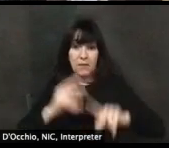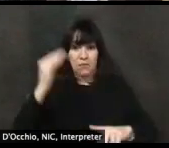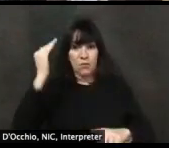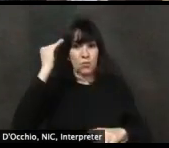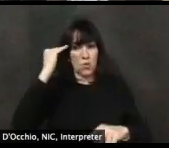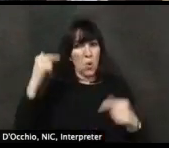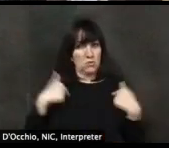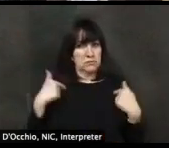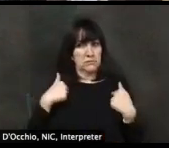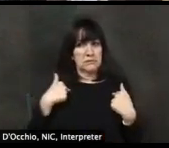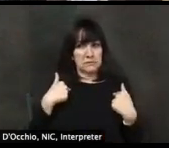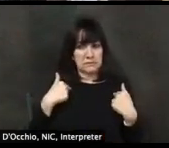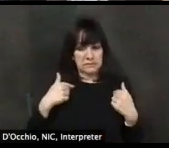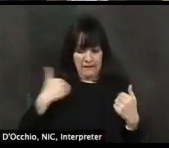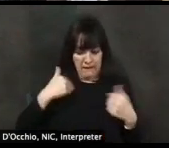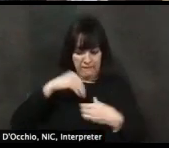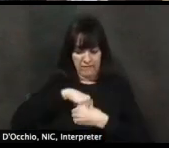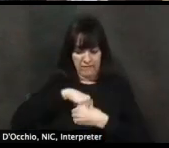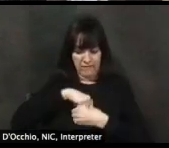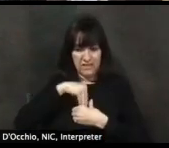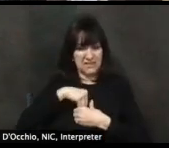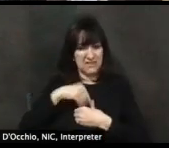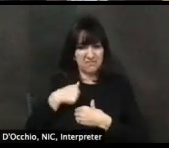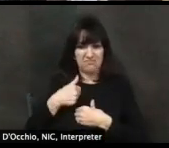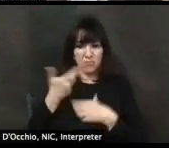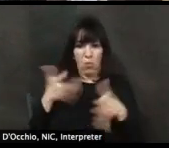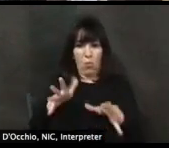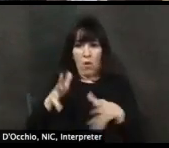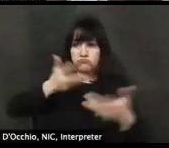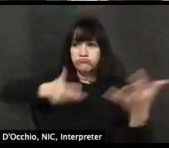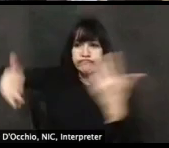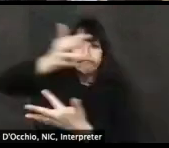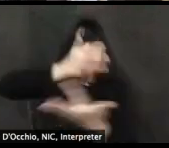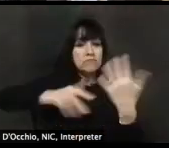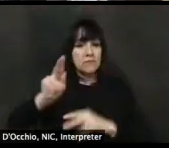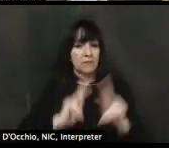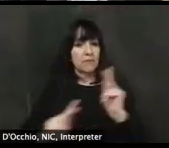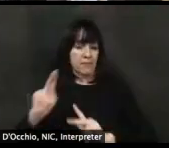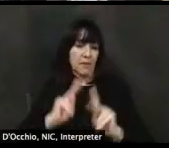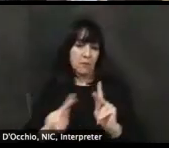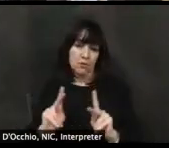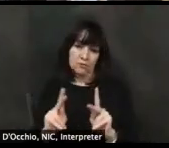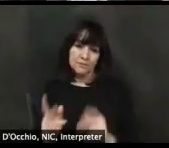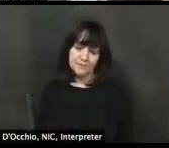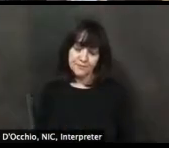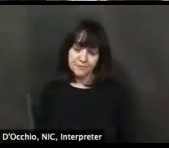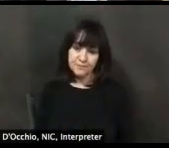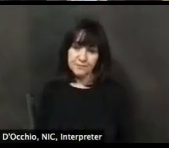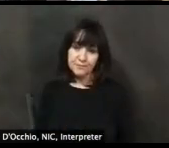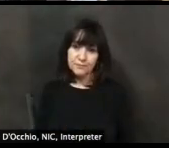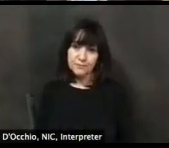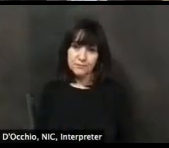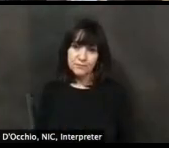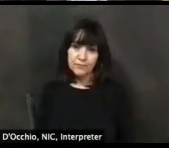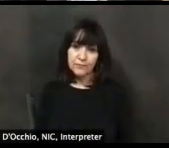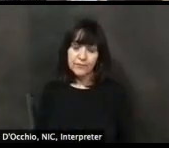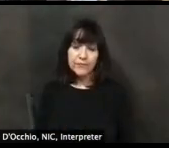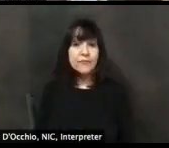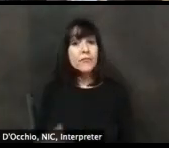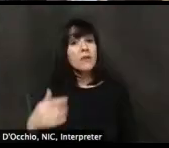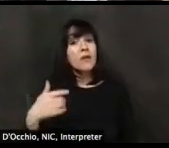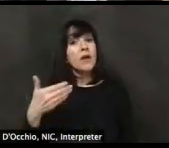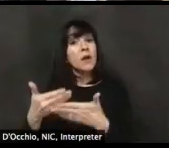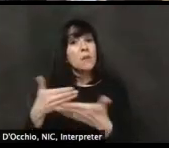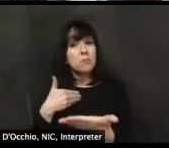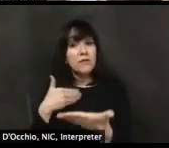Thank you. And, um, again, just before we wrap up here, I want to do another quick PSA, go to de